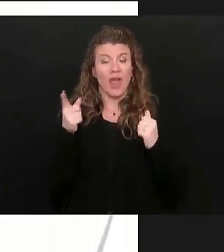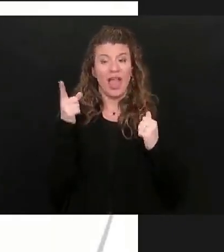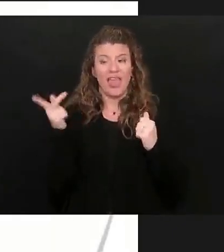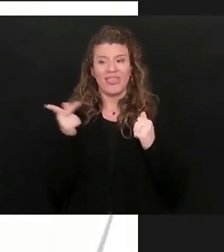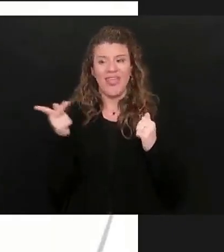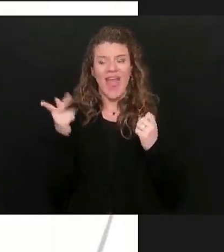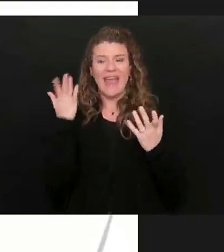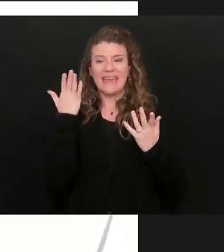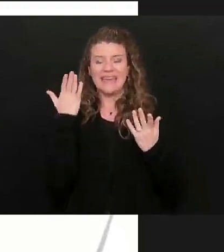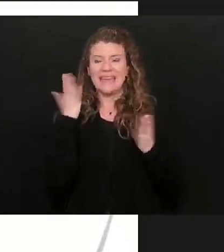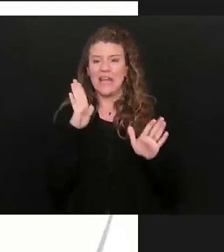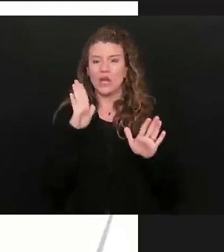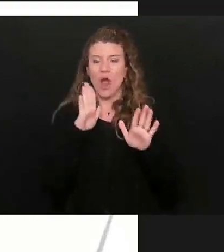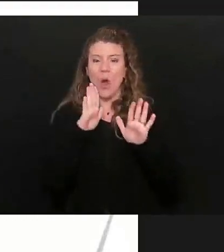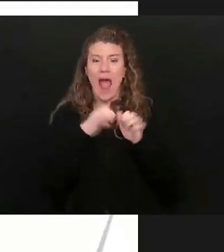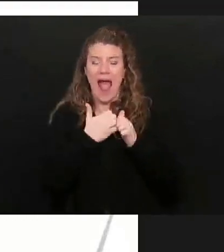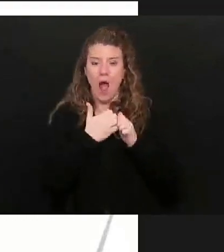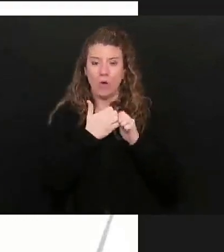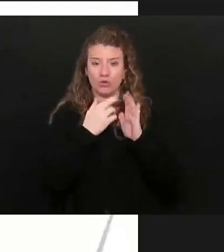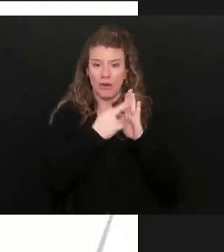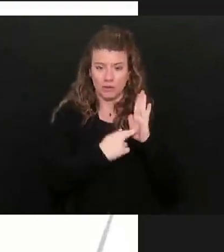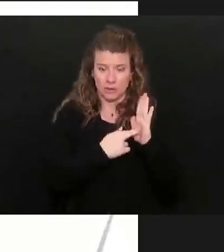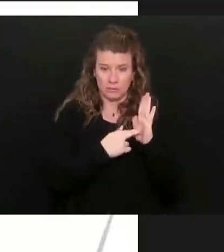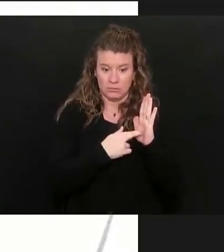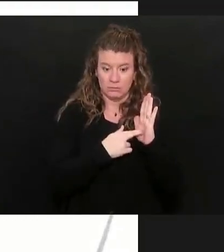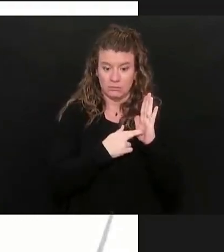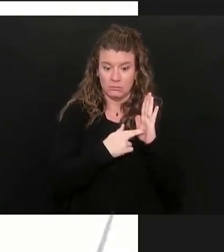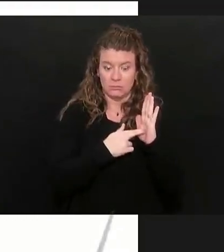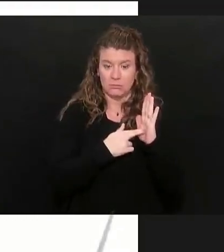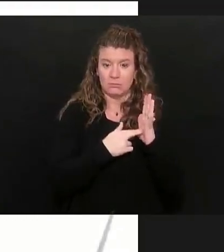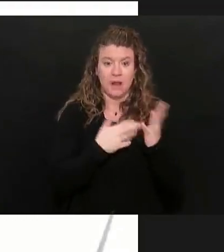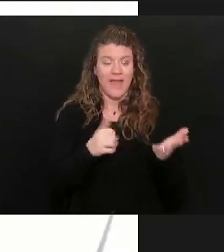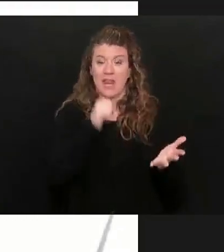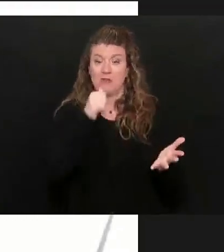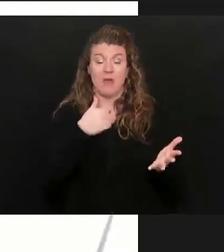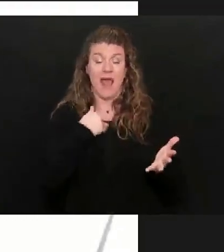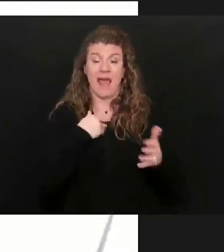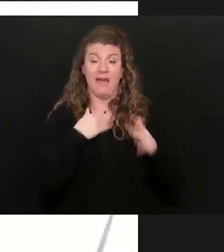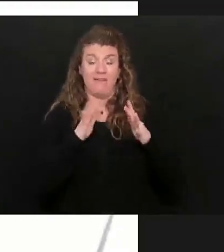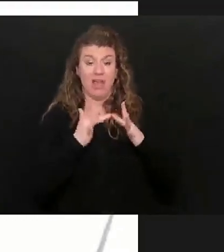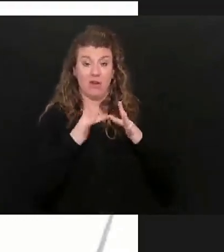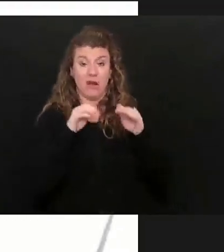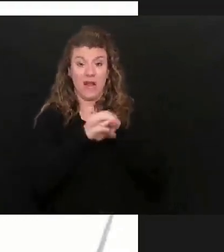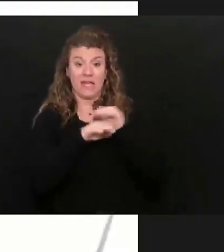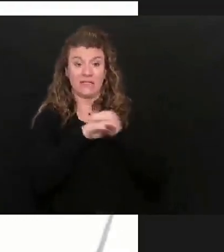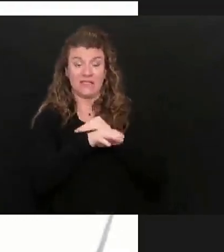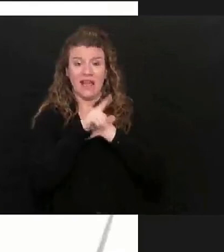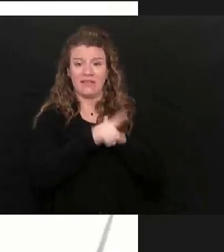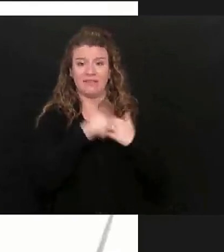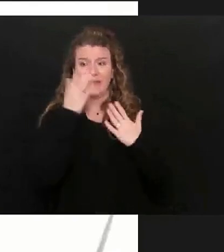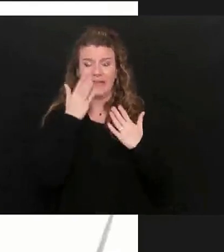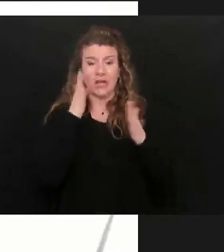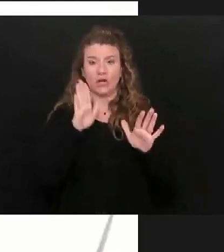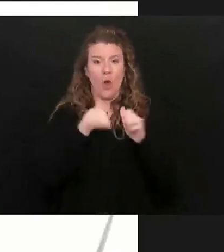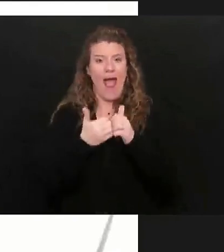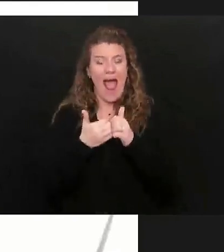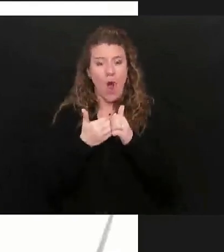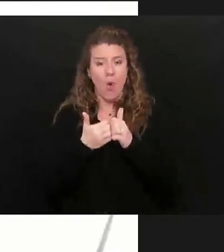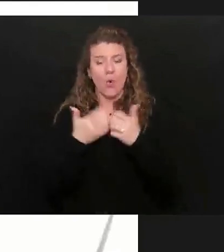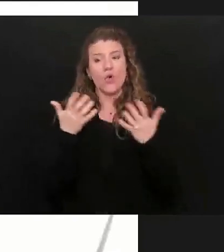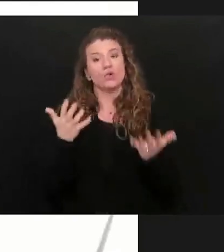didn't know how to register to begin with. They didn't have Internet access, and they just didn't even really know how to sign up for the vaccine. So,